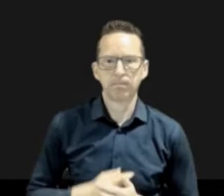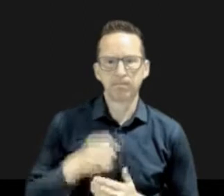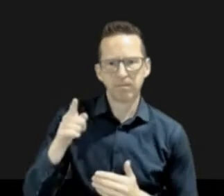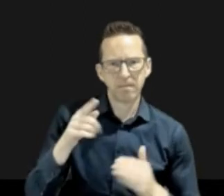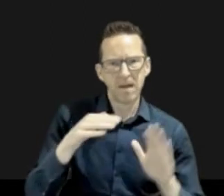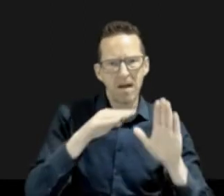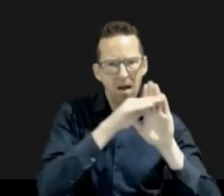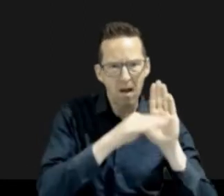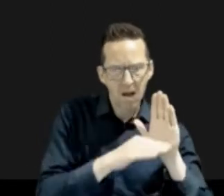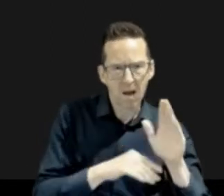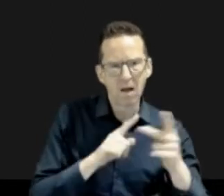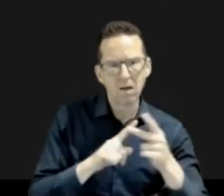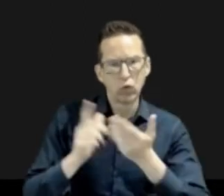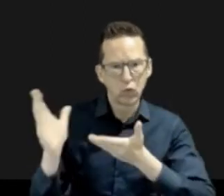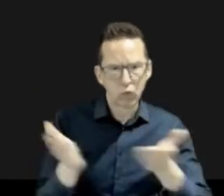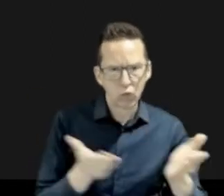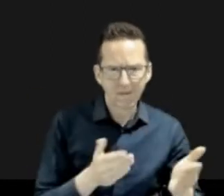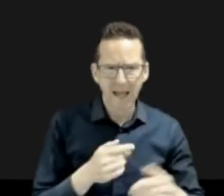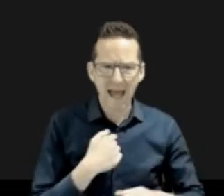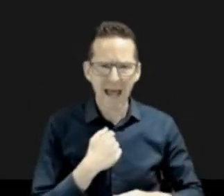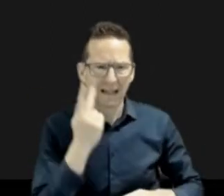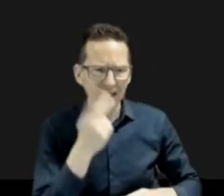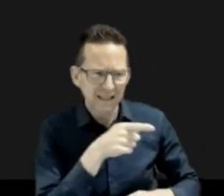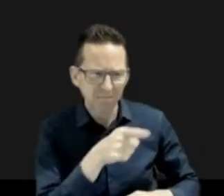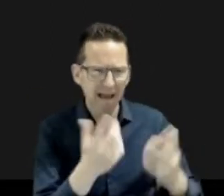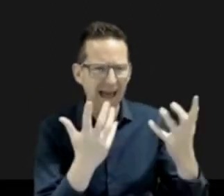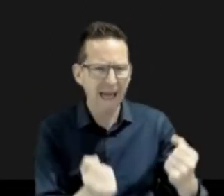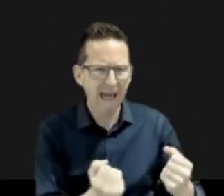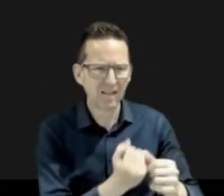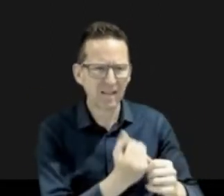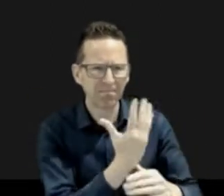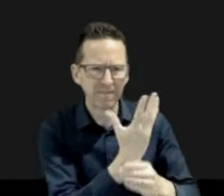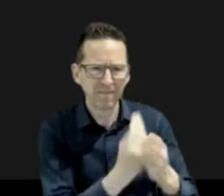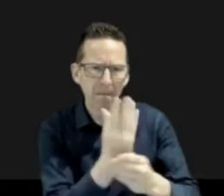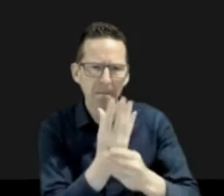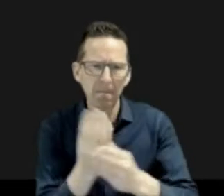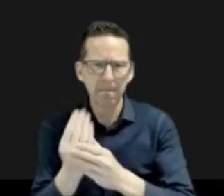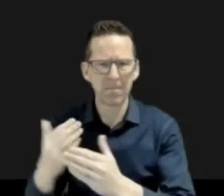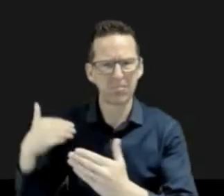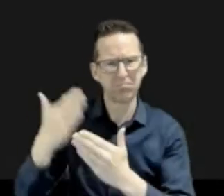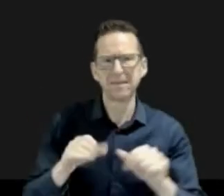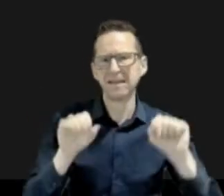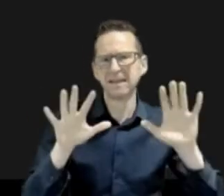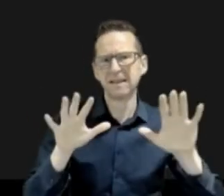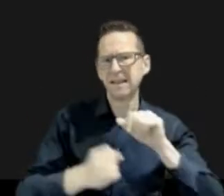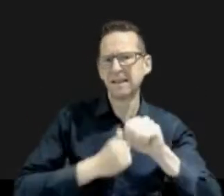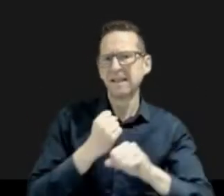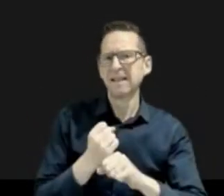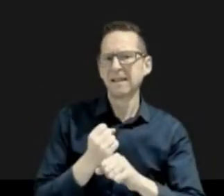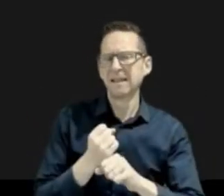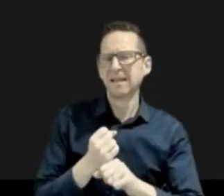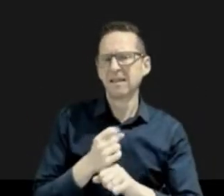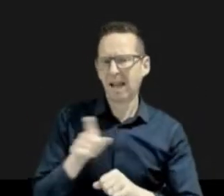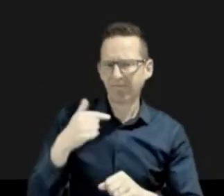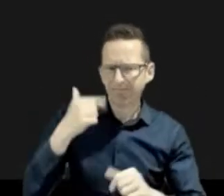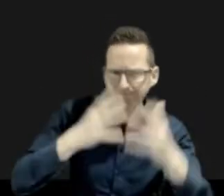that we have identified from experiences over the past decade at least. Our history within the